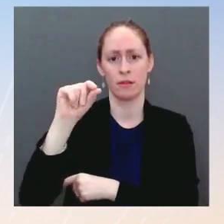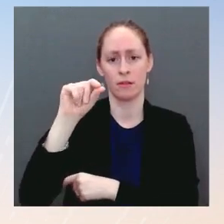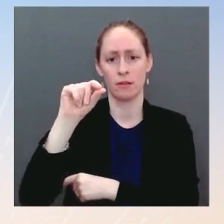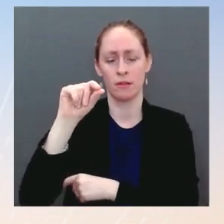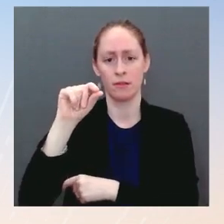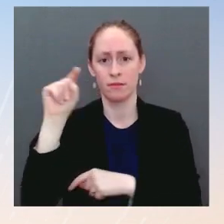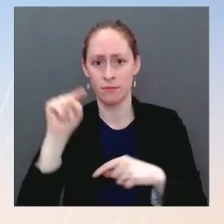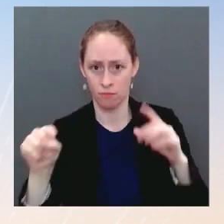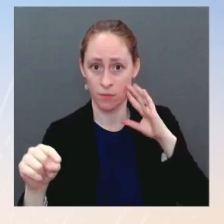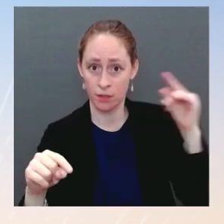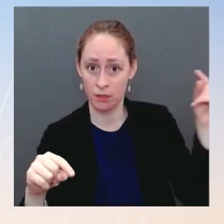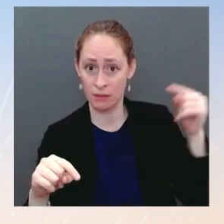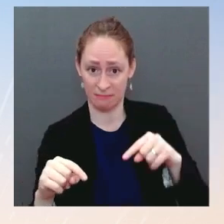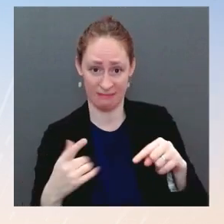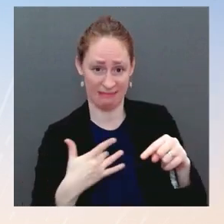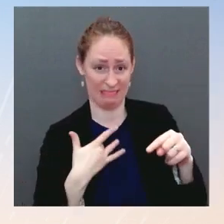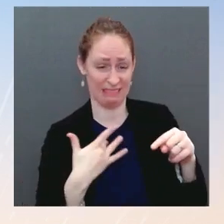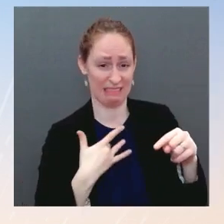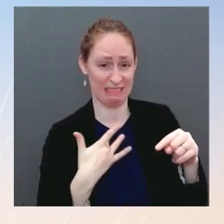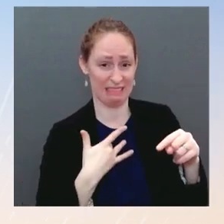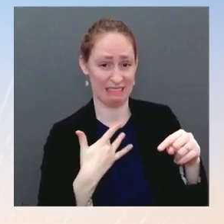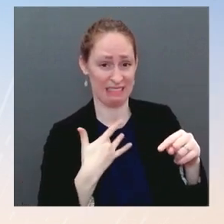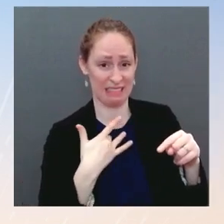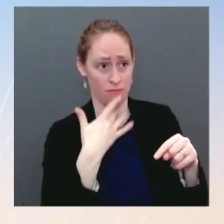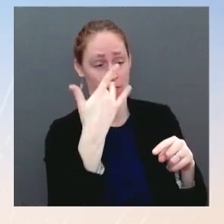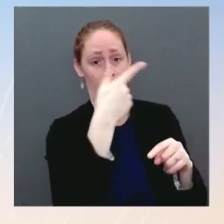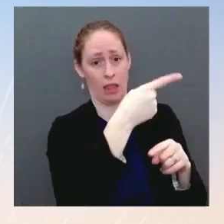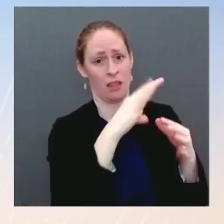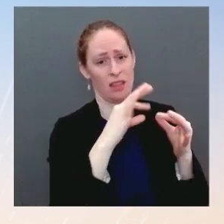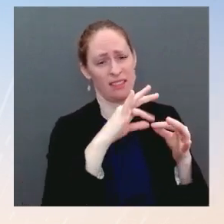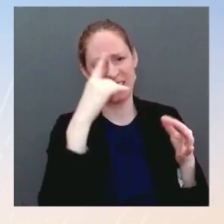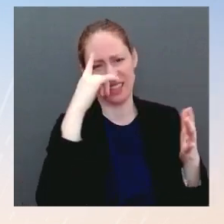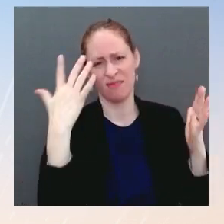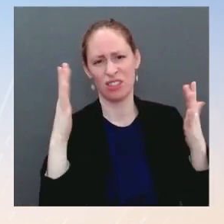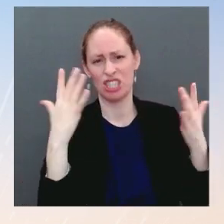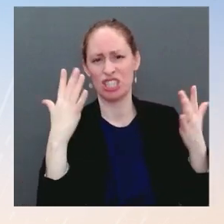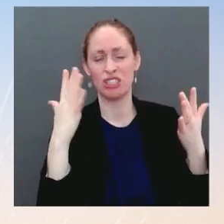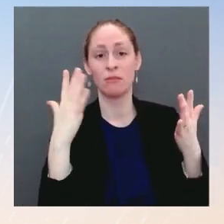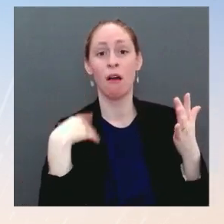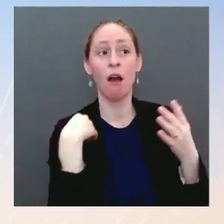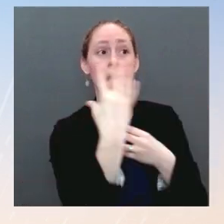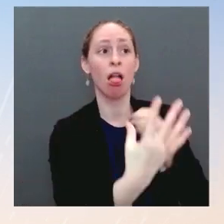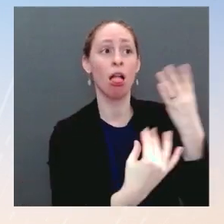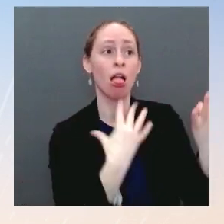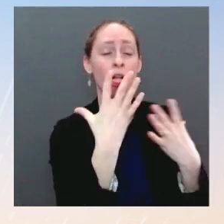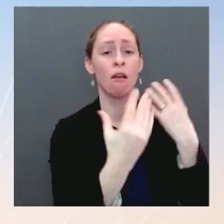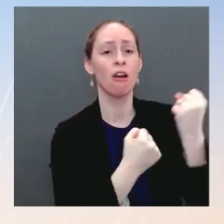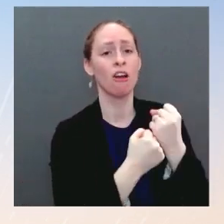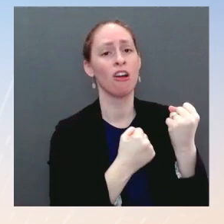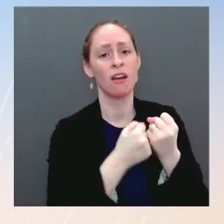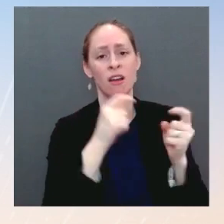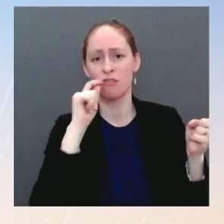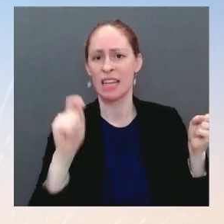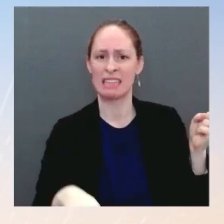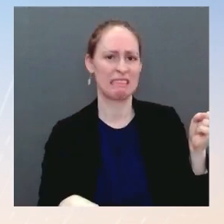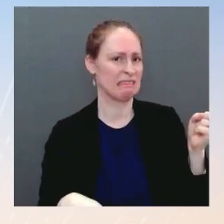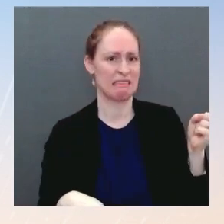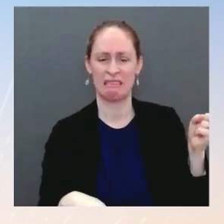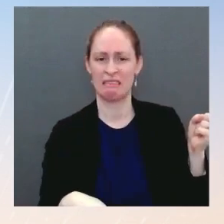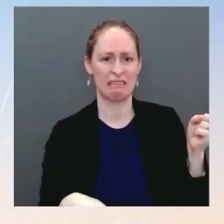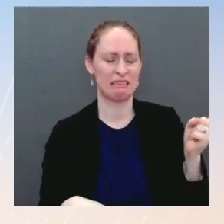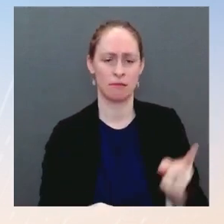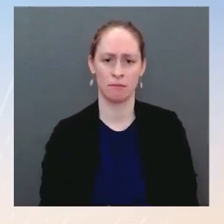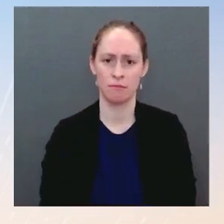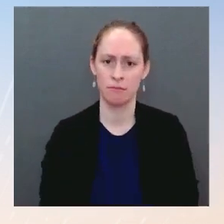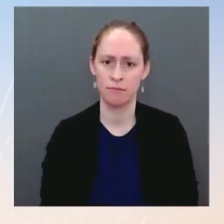unity between the U.S. and Europeans that the administration has been talking about so much when it comes to Russia? Ms.